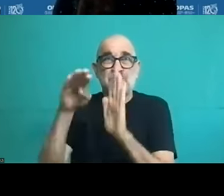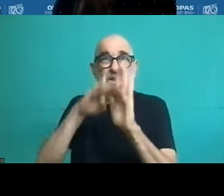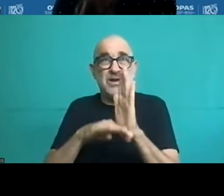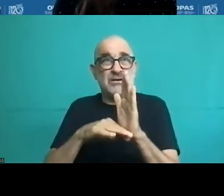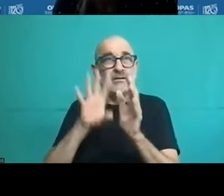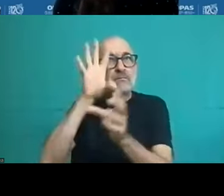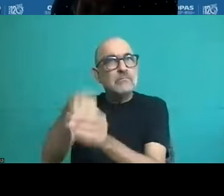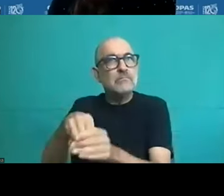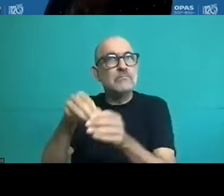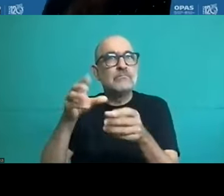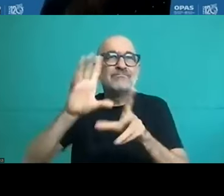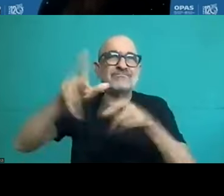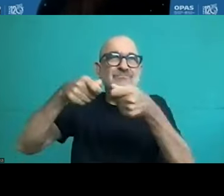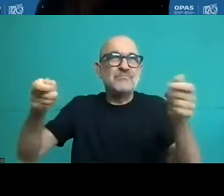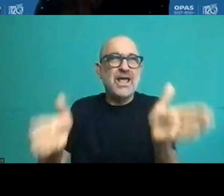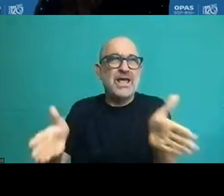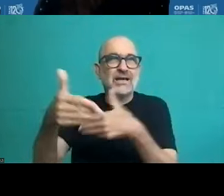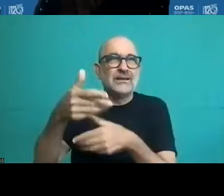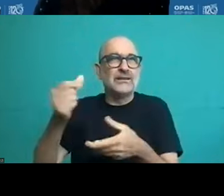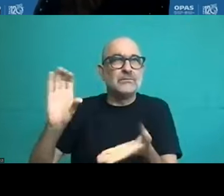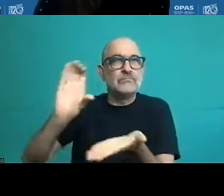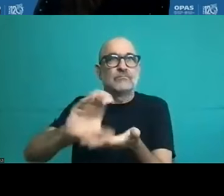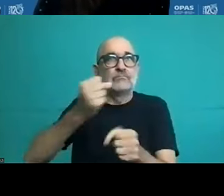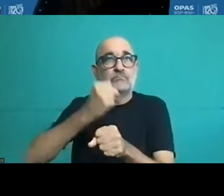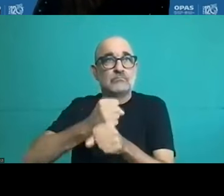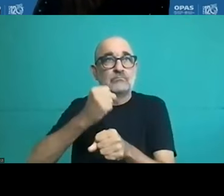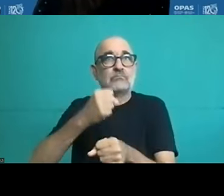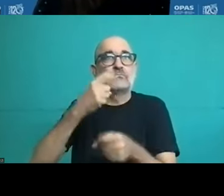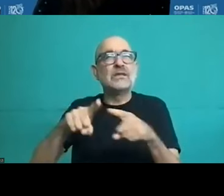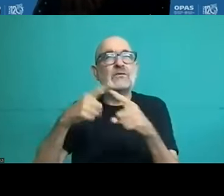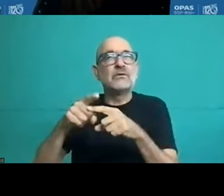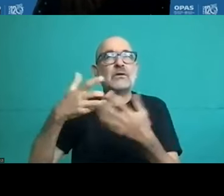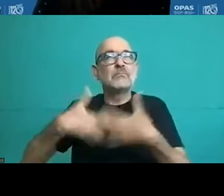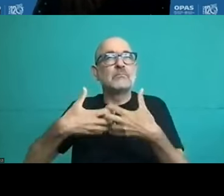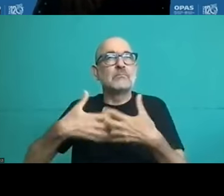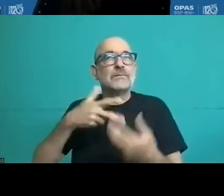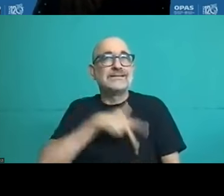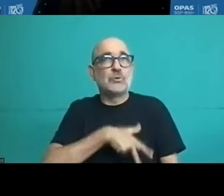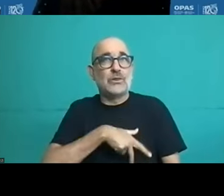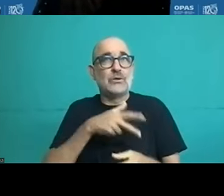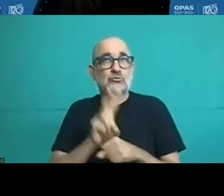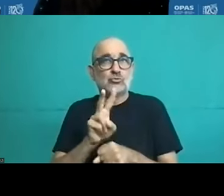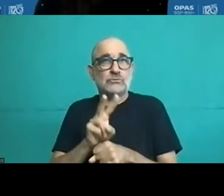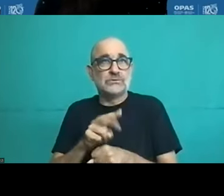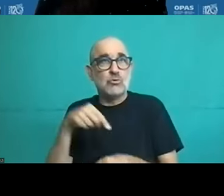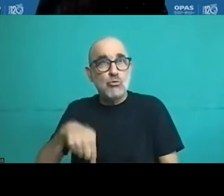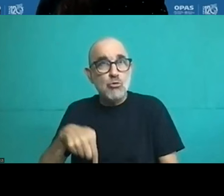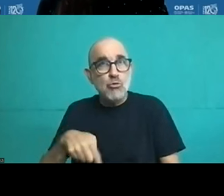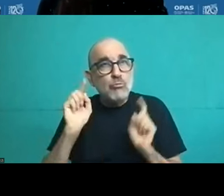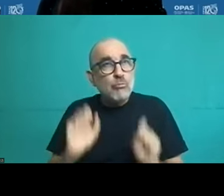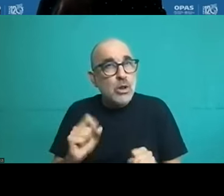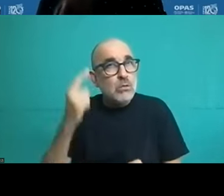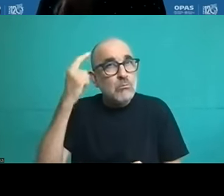packages. They are sort of a pseudo social health security